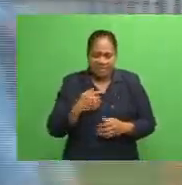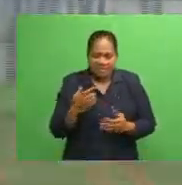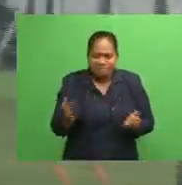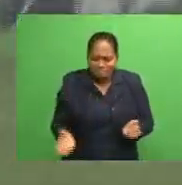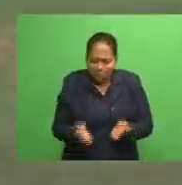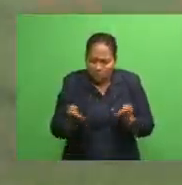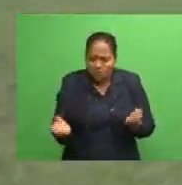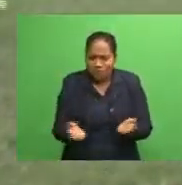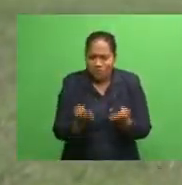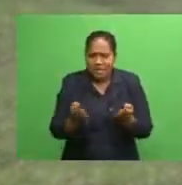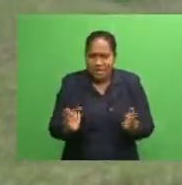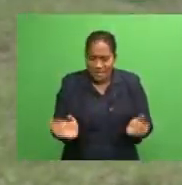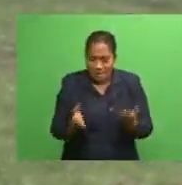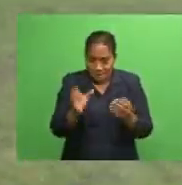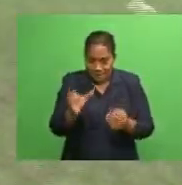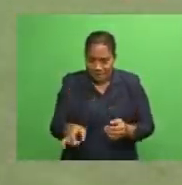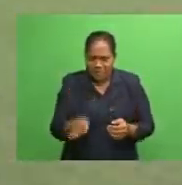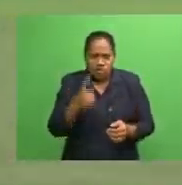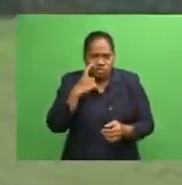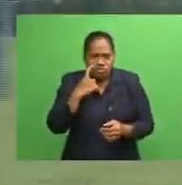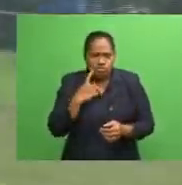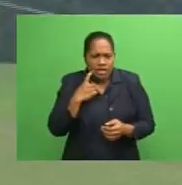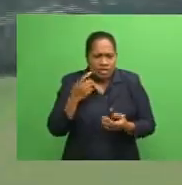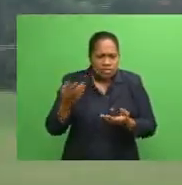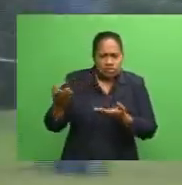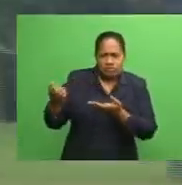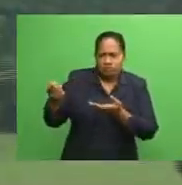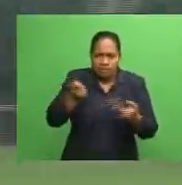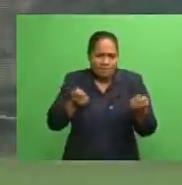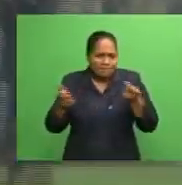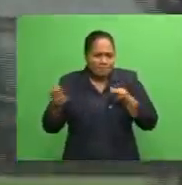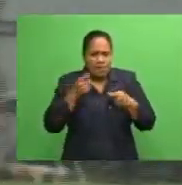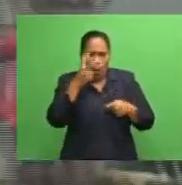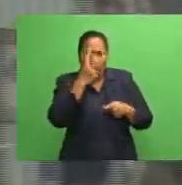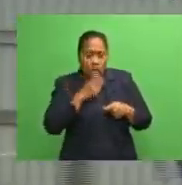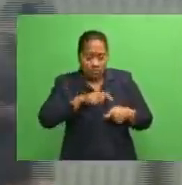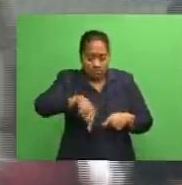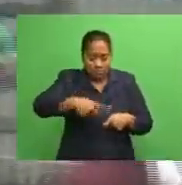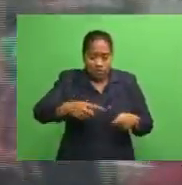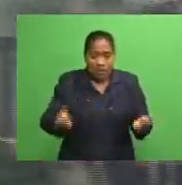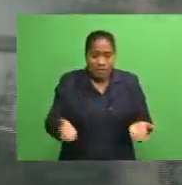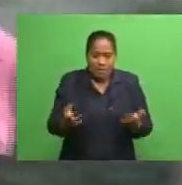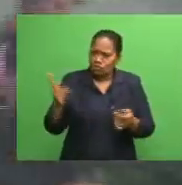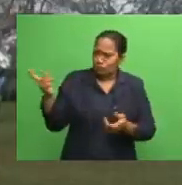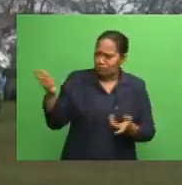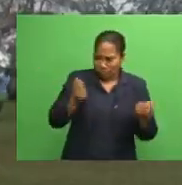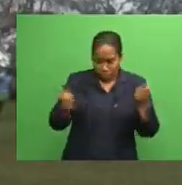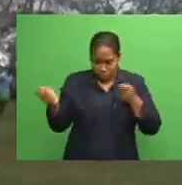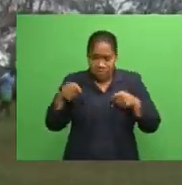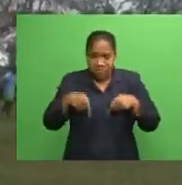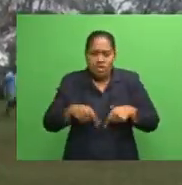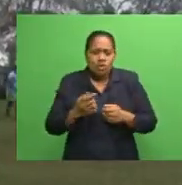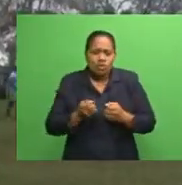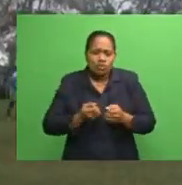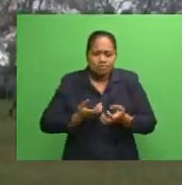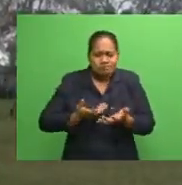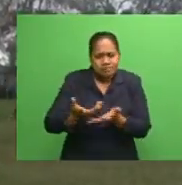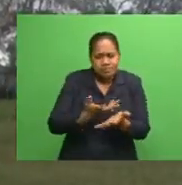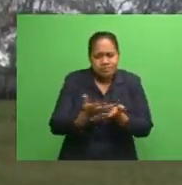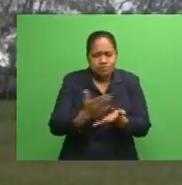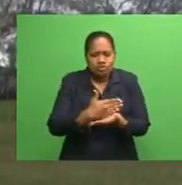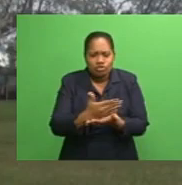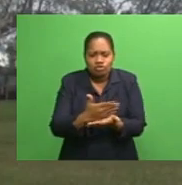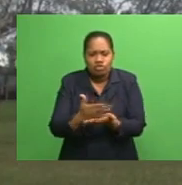trying to bring some old Suva players to come and talk to them and share their experience